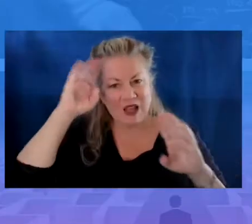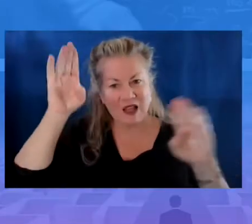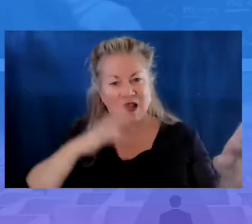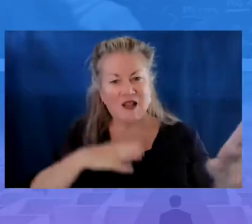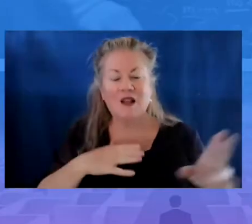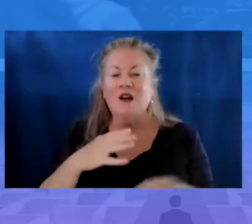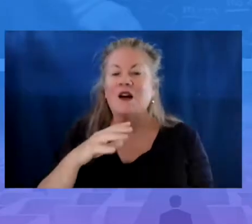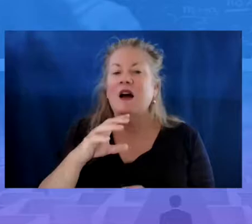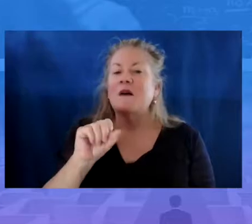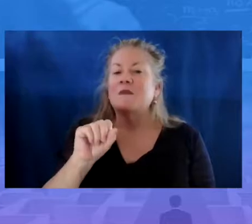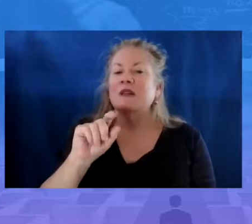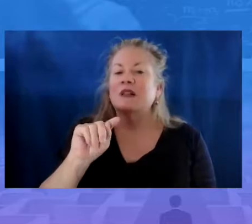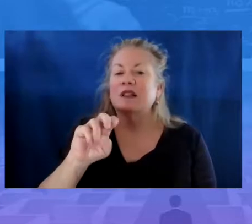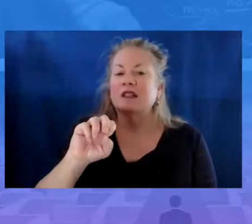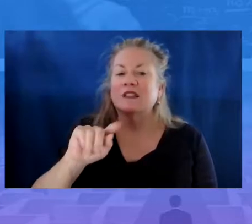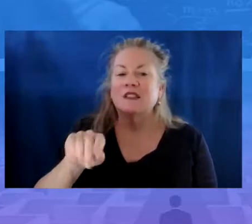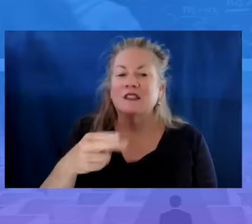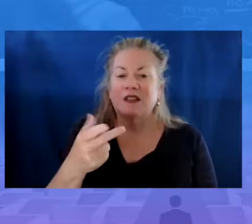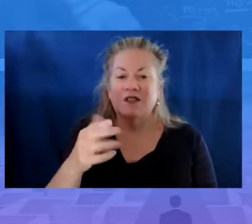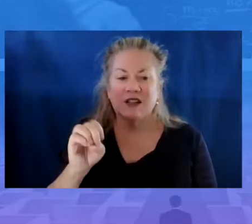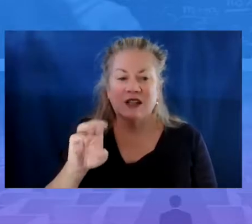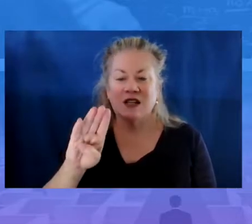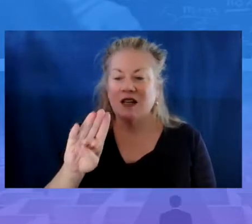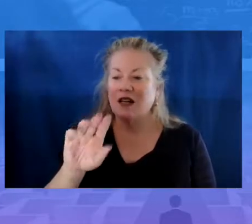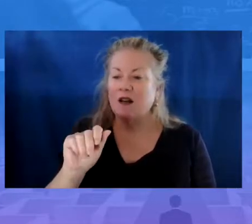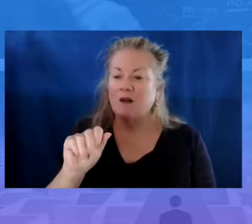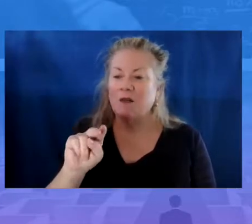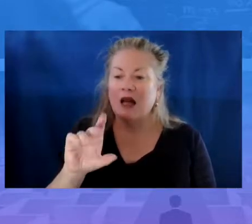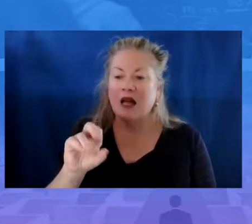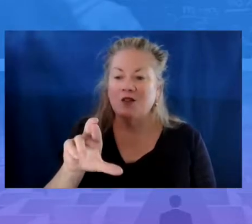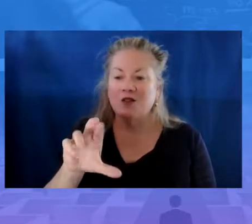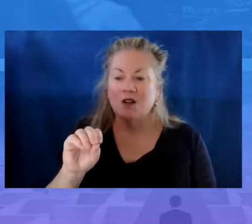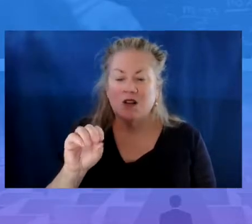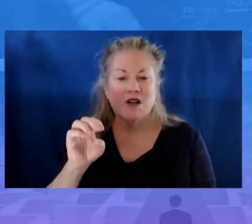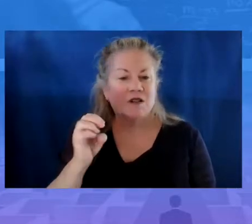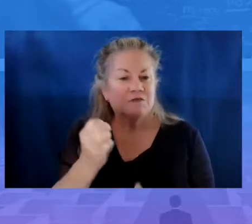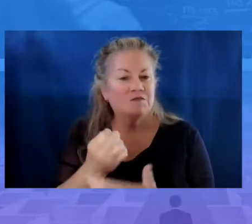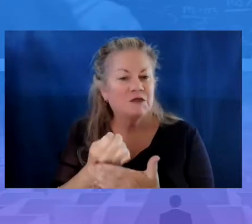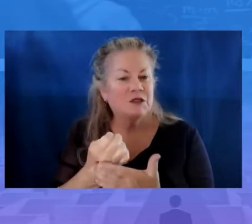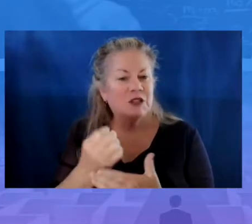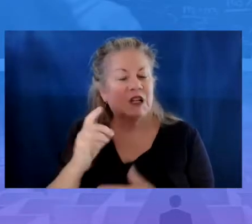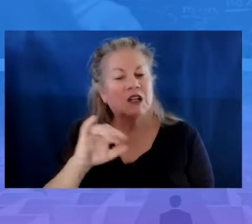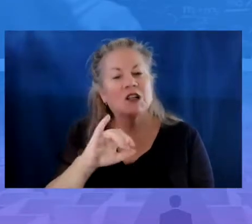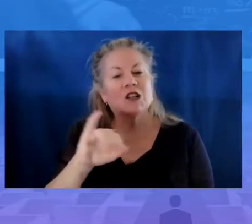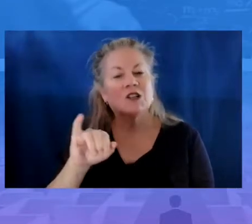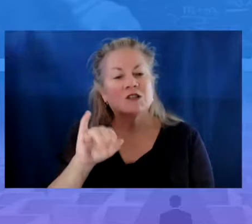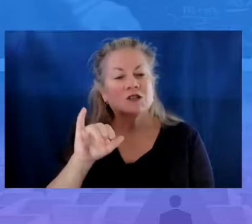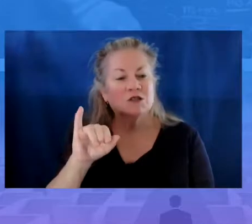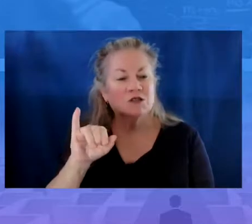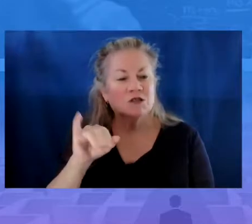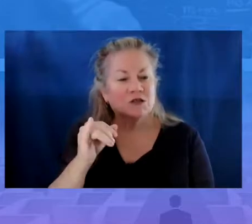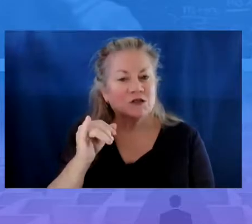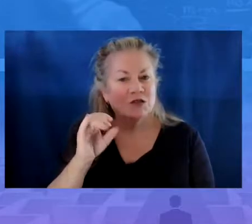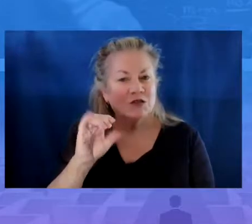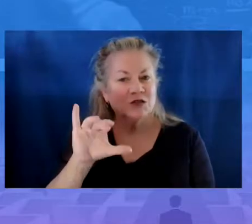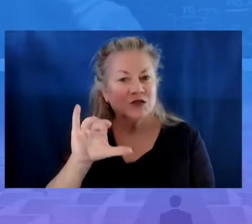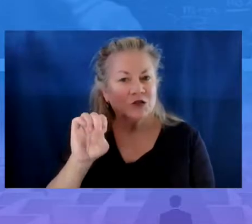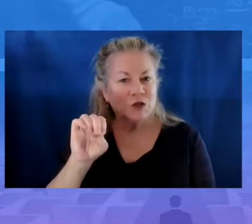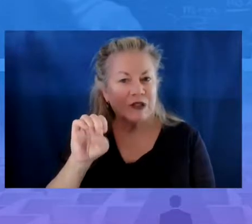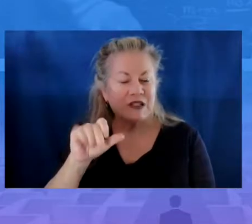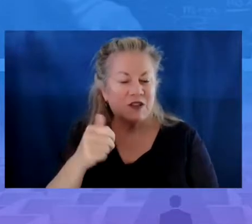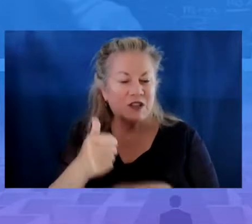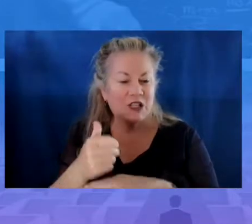Hello, I am Stephanie Banchero, the Director of the Education and Economic Mobility Program at the Joyce Foundation in Chicago.